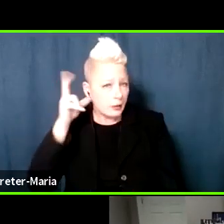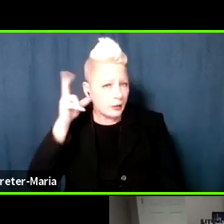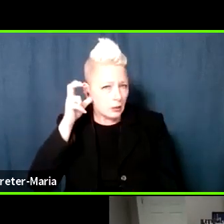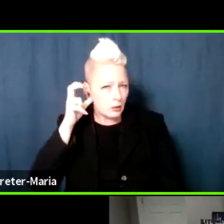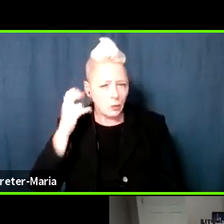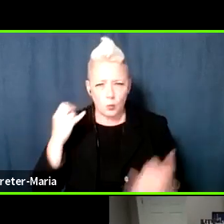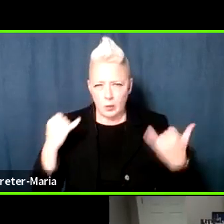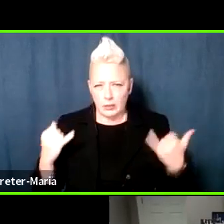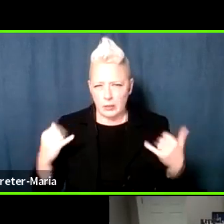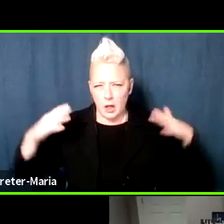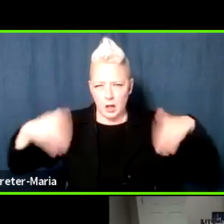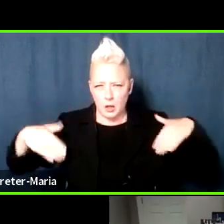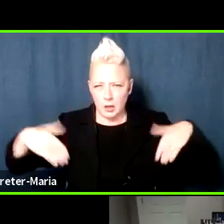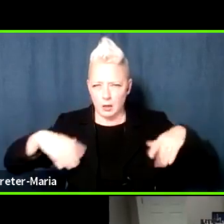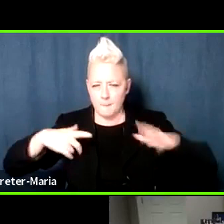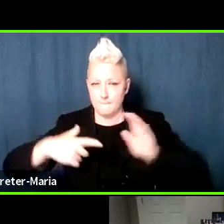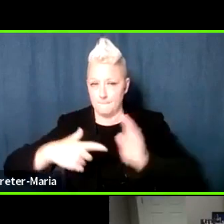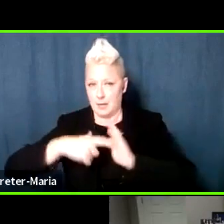mandatory reporting